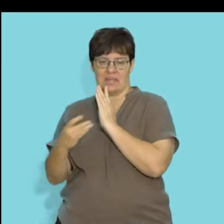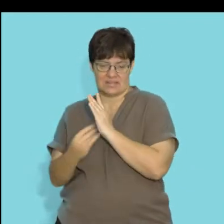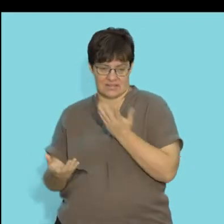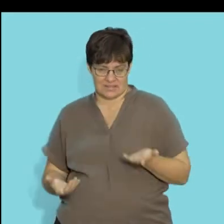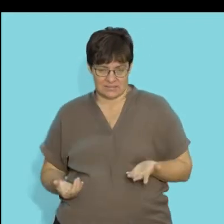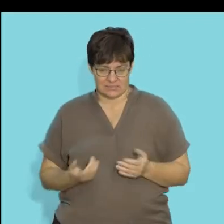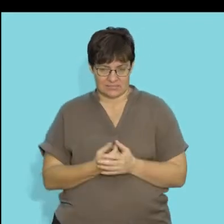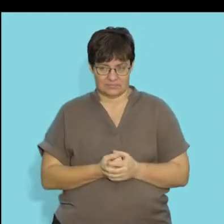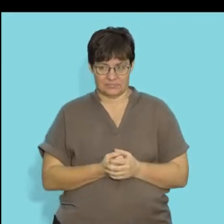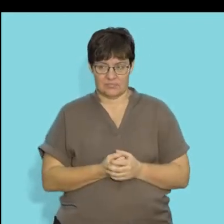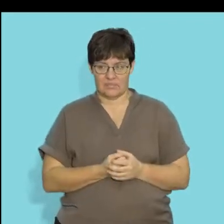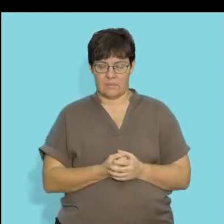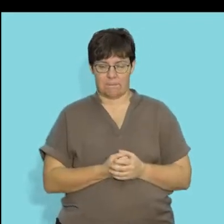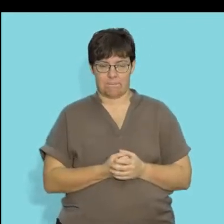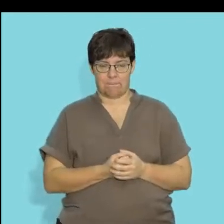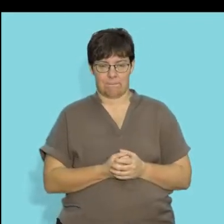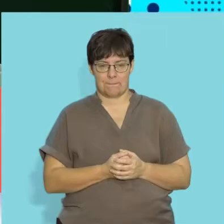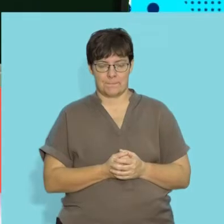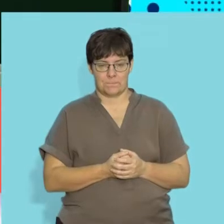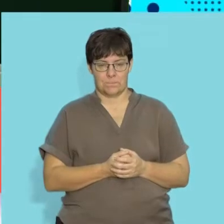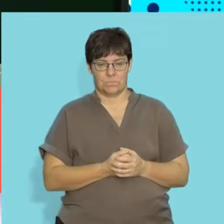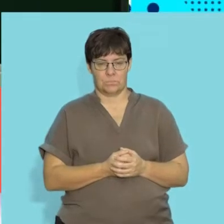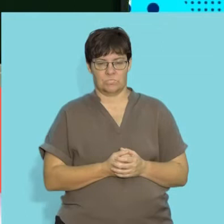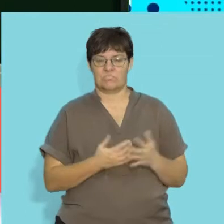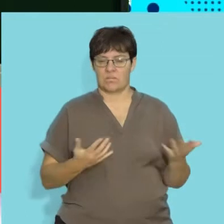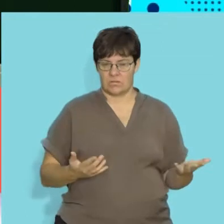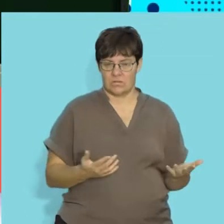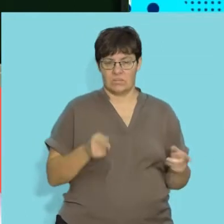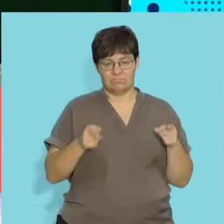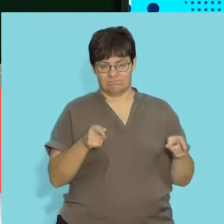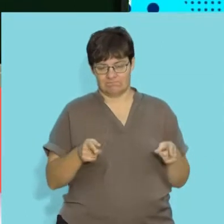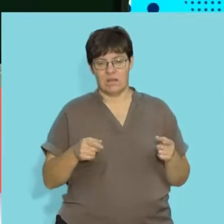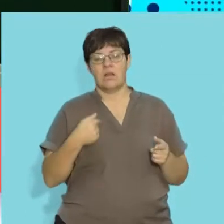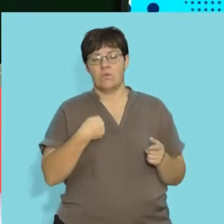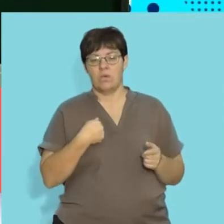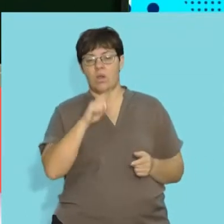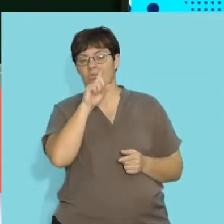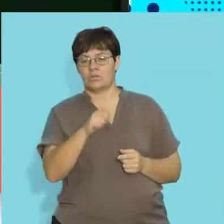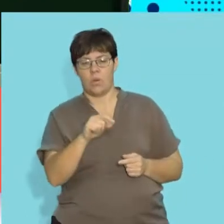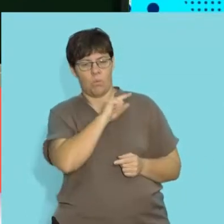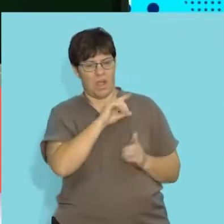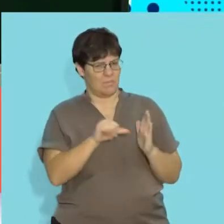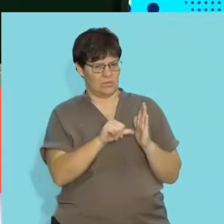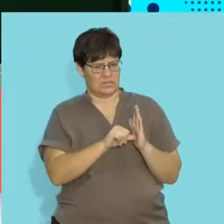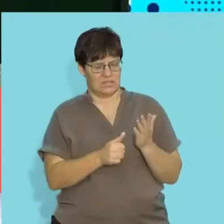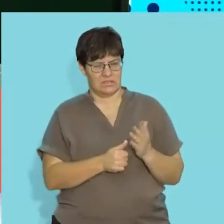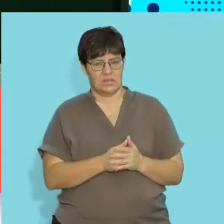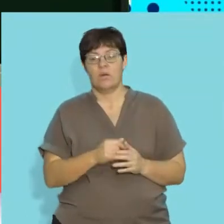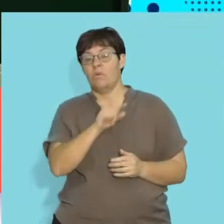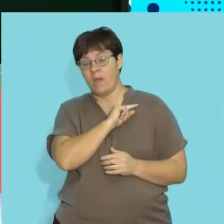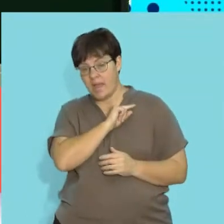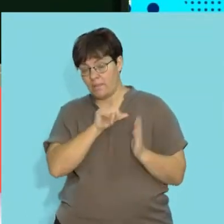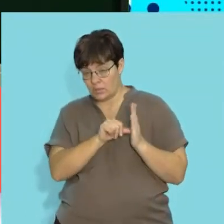that consists of both plant material and animal material or heterotrophs. And so, one may question, why is that important?